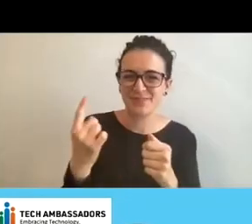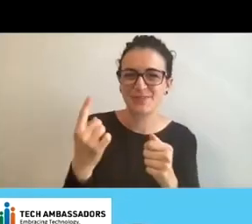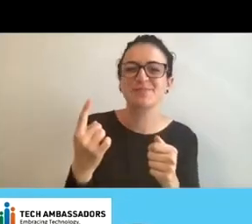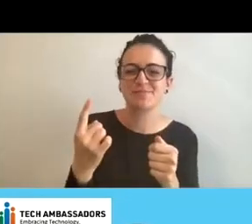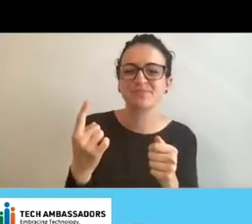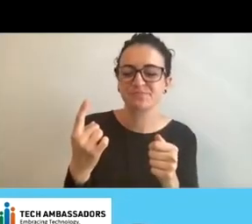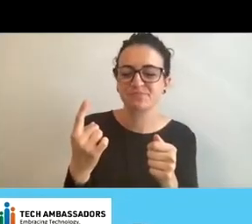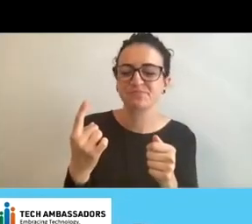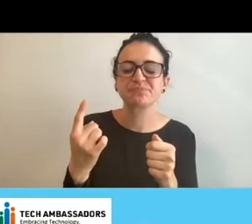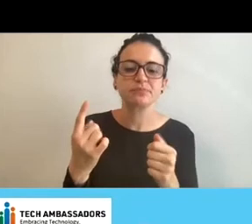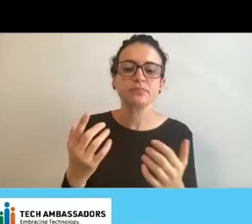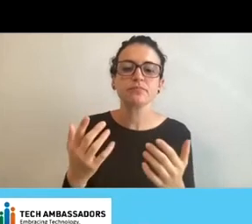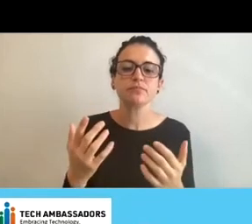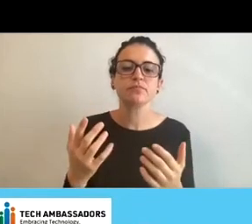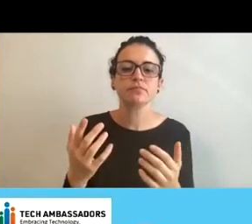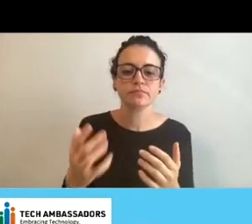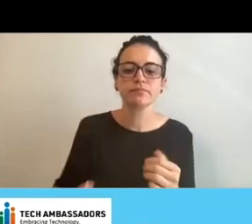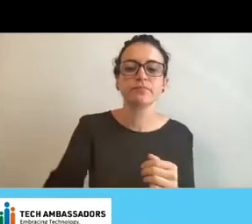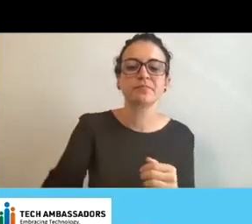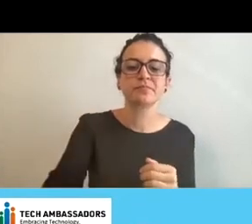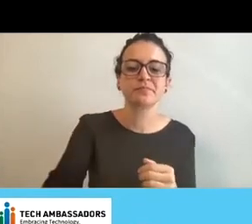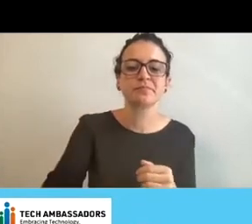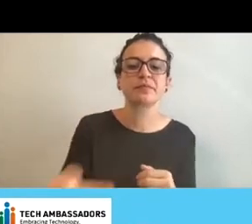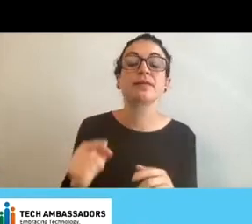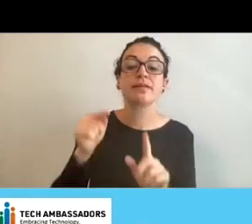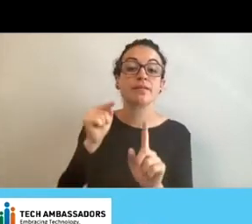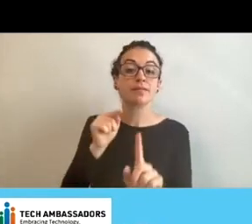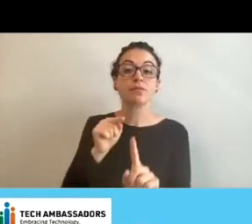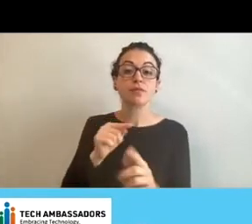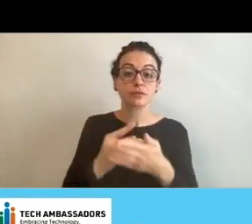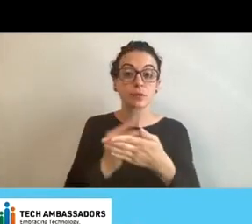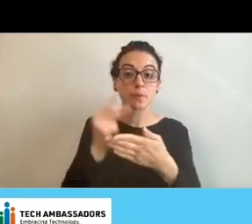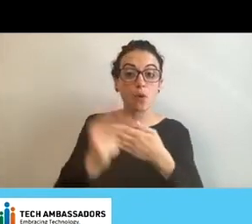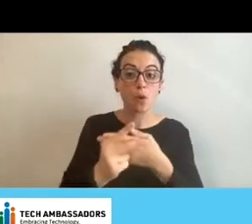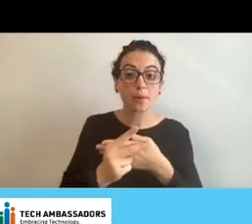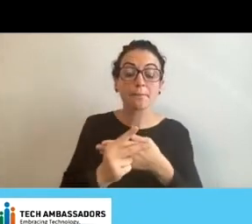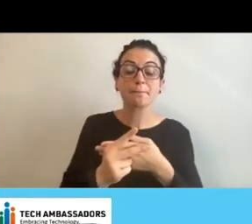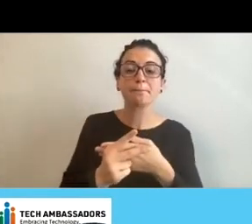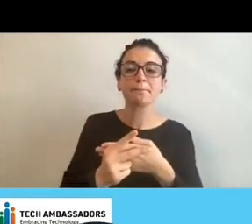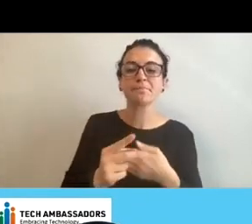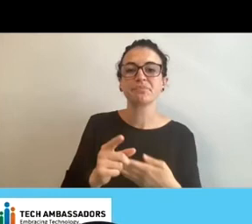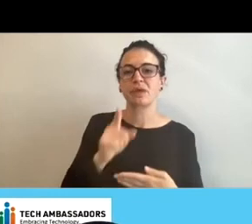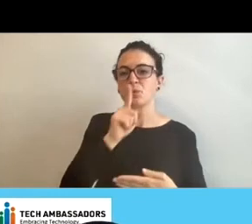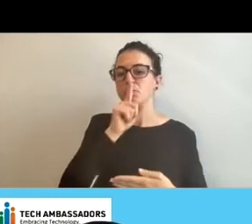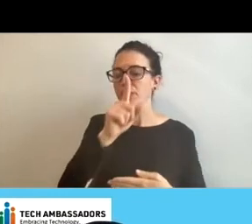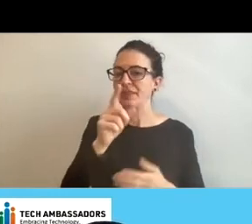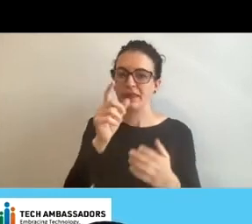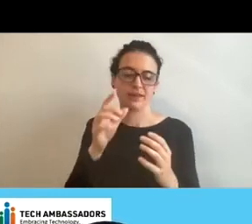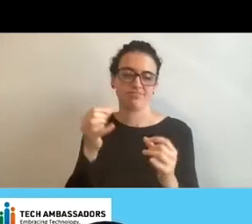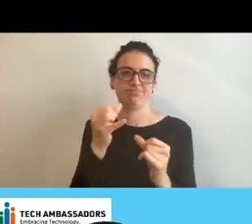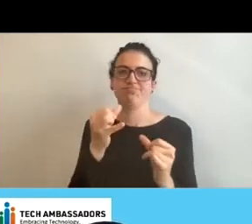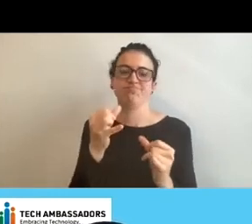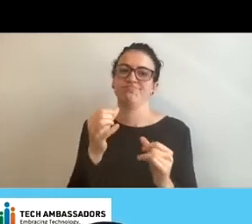The Take a Massacre program is an awesome program. I